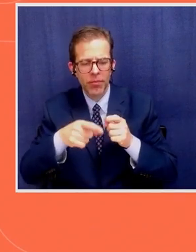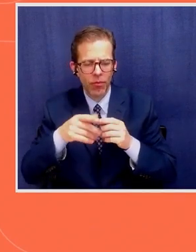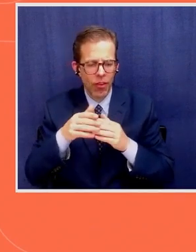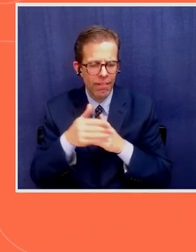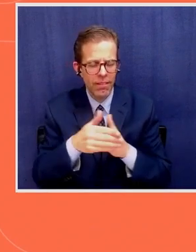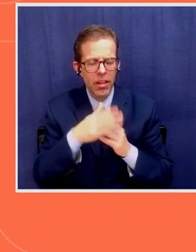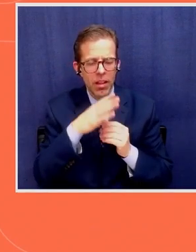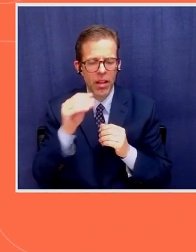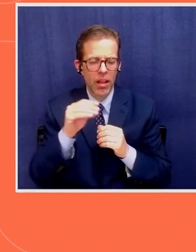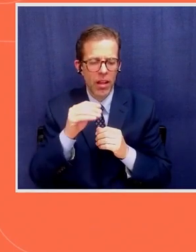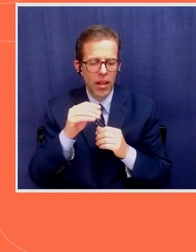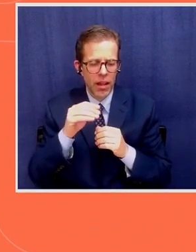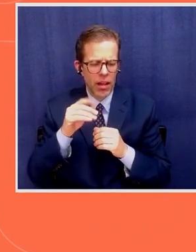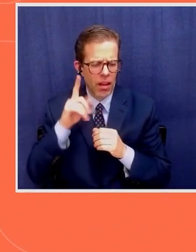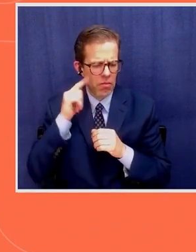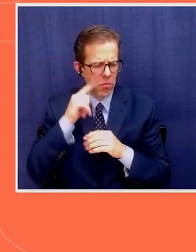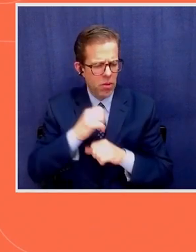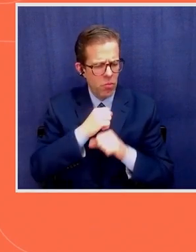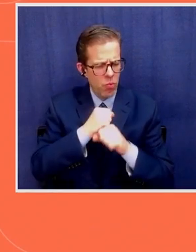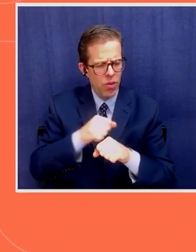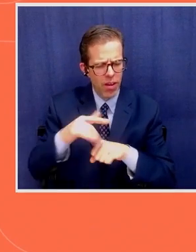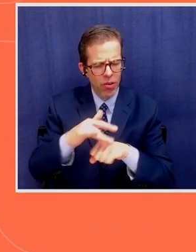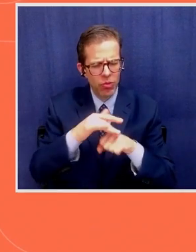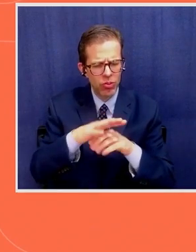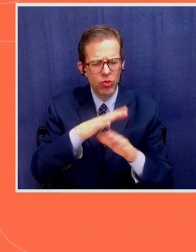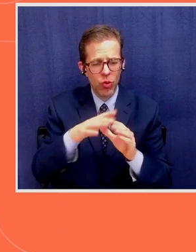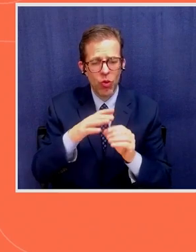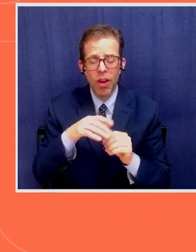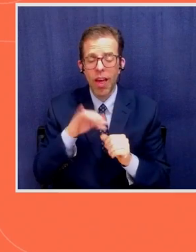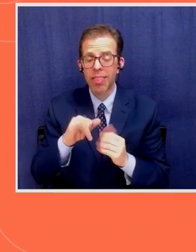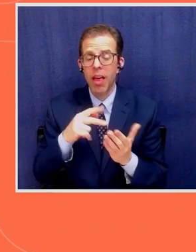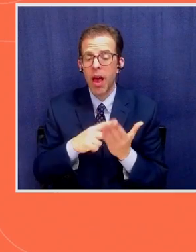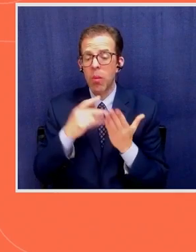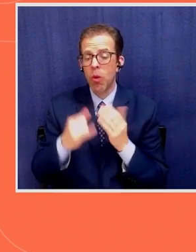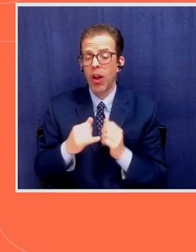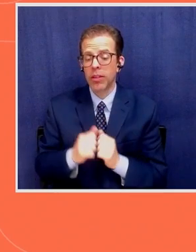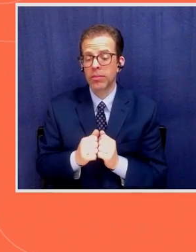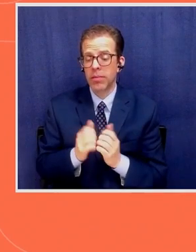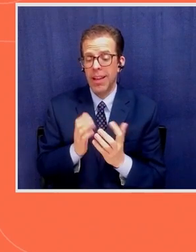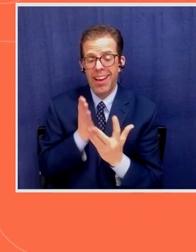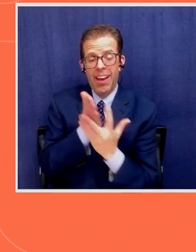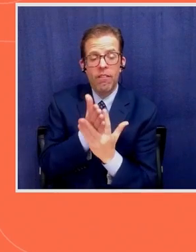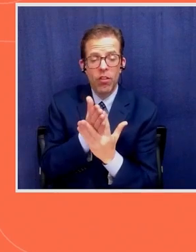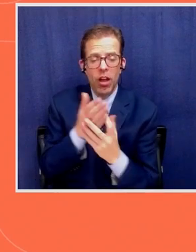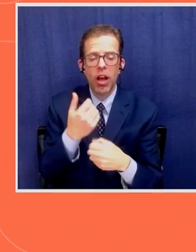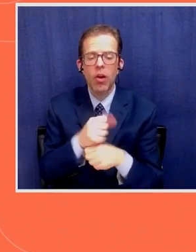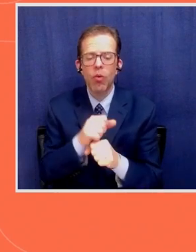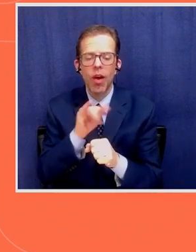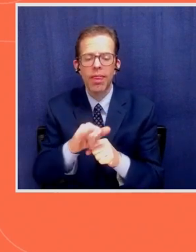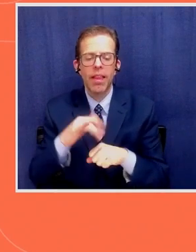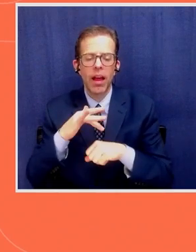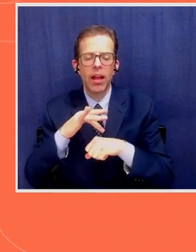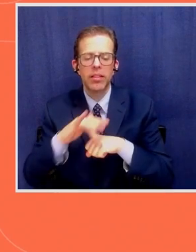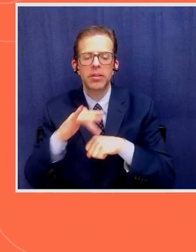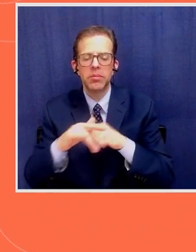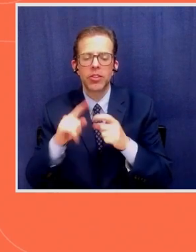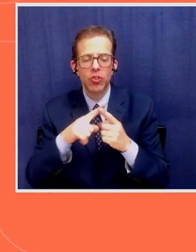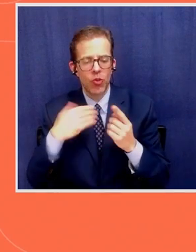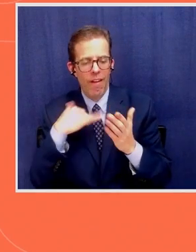and resources. So the project intervention created a space to have this drafted. And